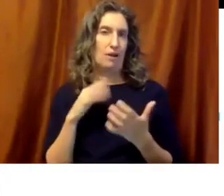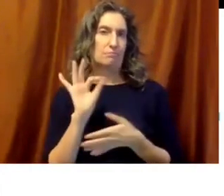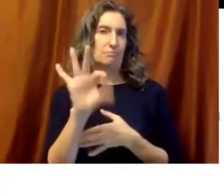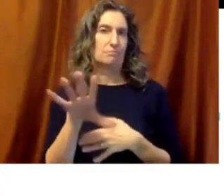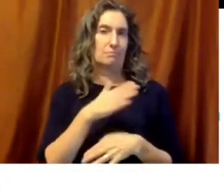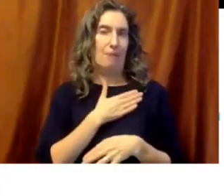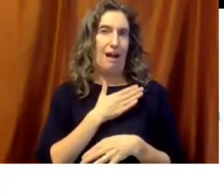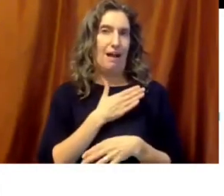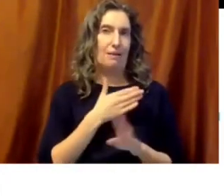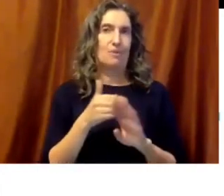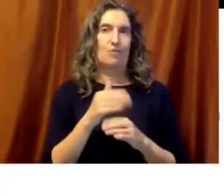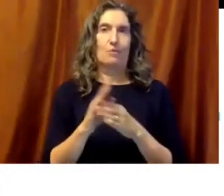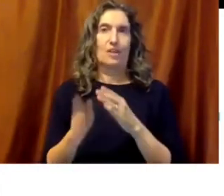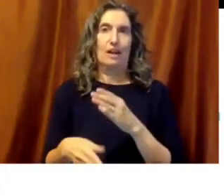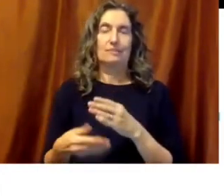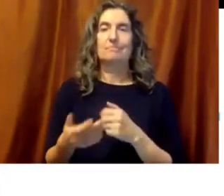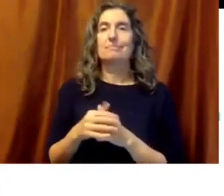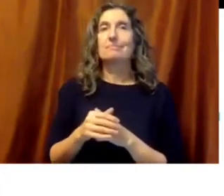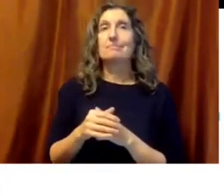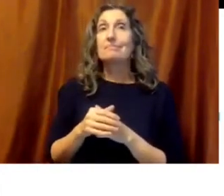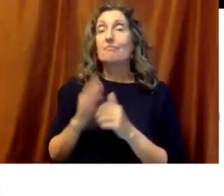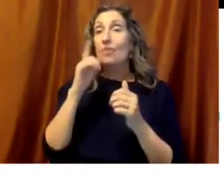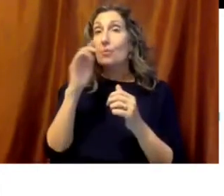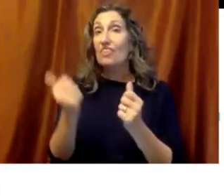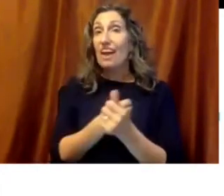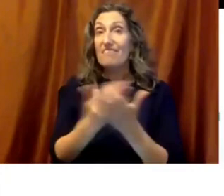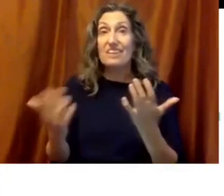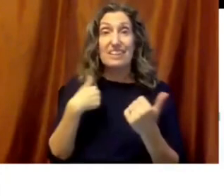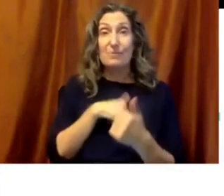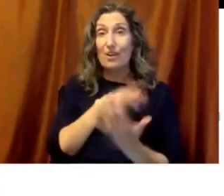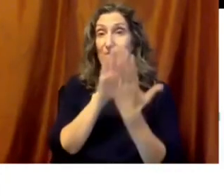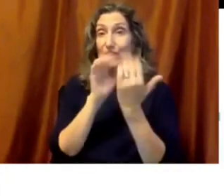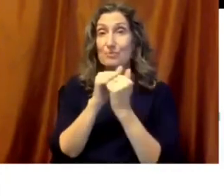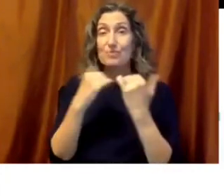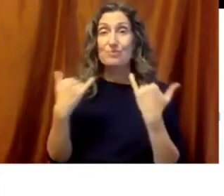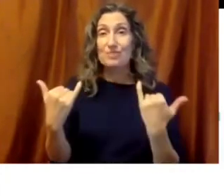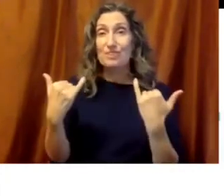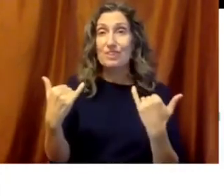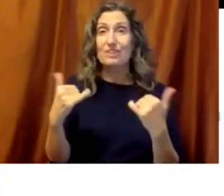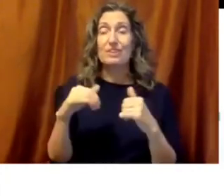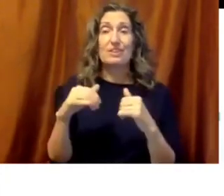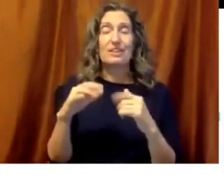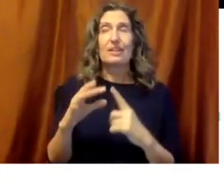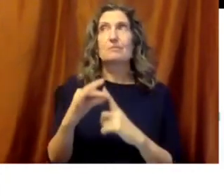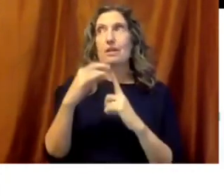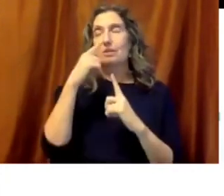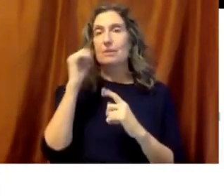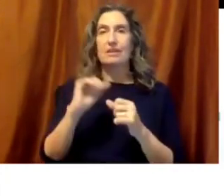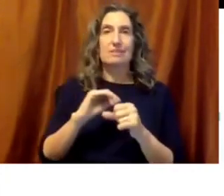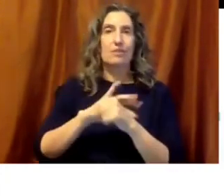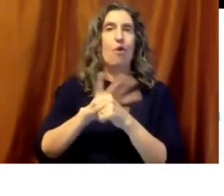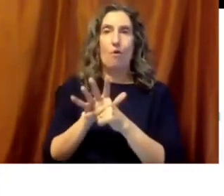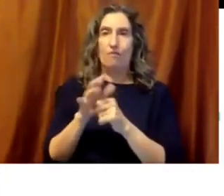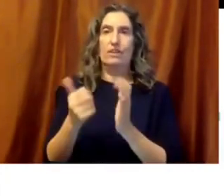Because no matter with everything that we're faced with right now, especially how COVID has peeled back the covers